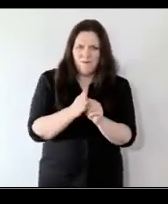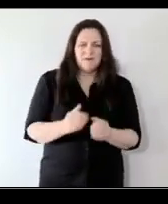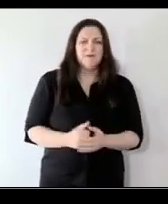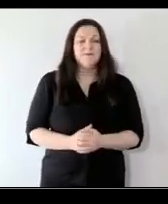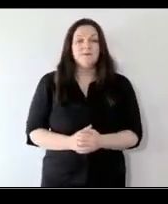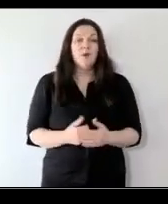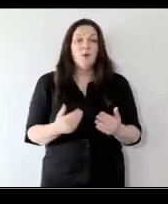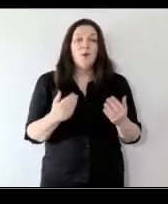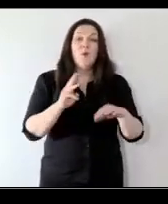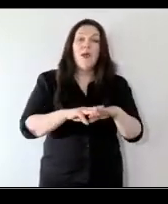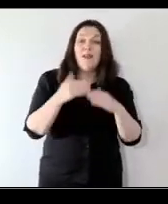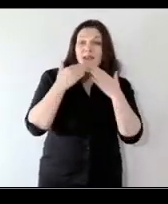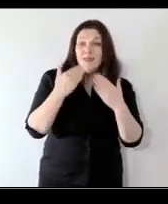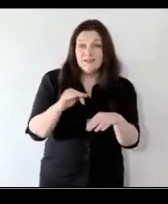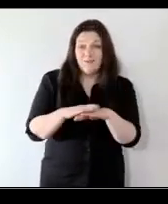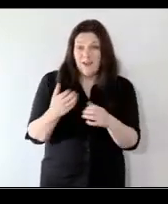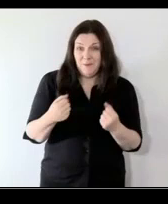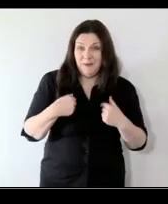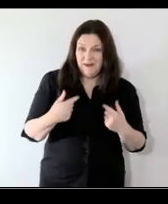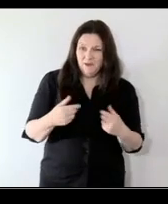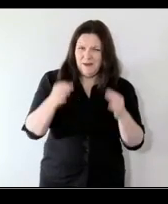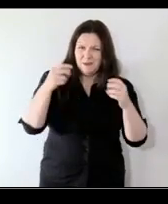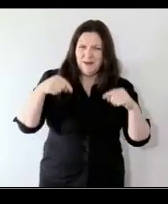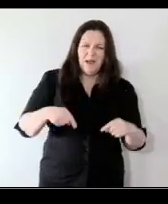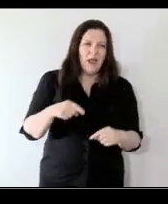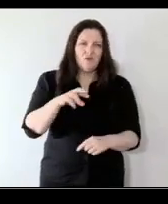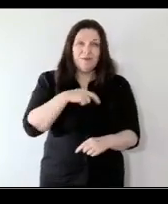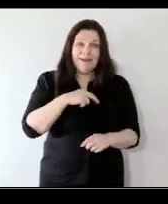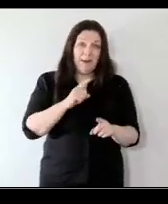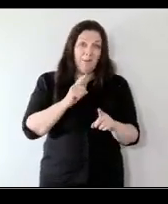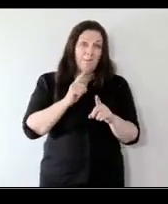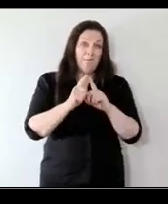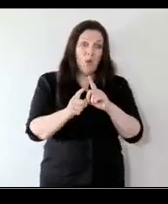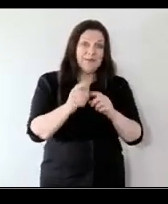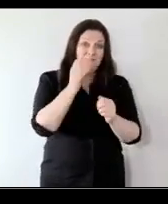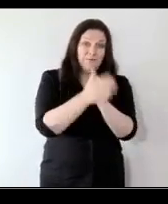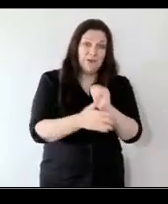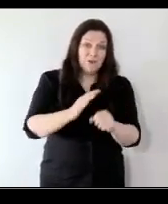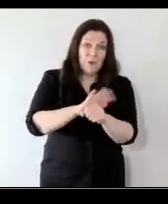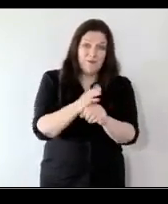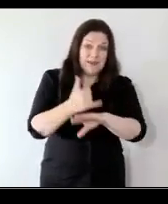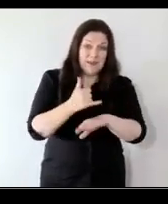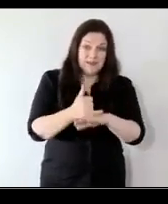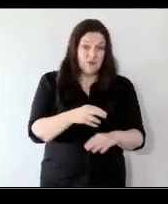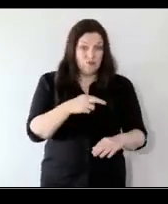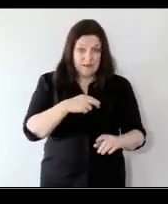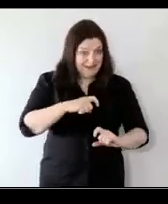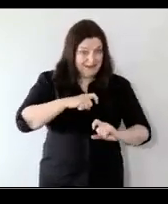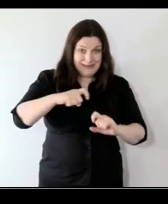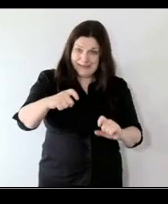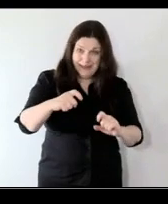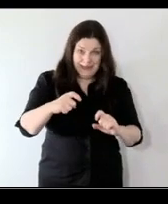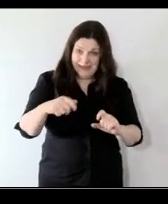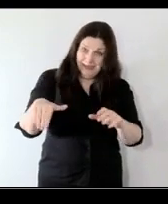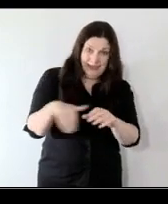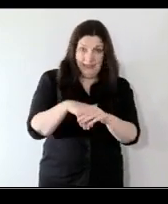Well thanks for having me it's great to be here. I'm not sure we're quite at the post-mortem stage yet you know we're still very much in this